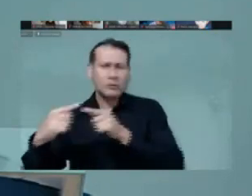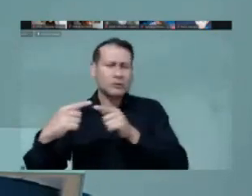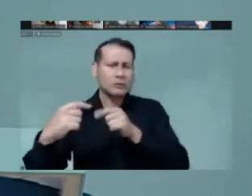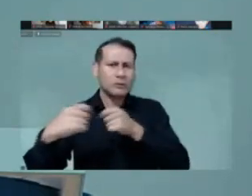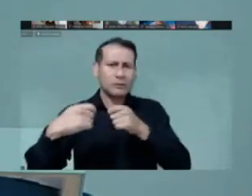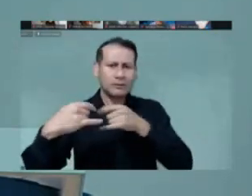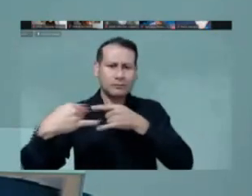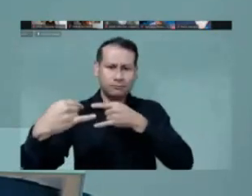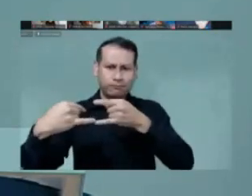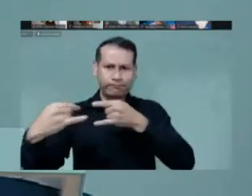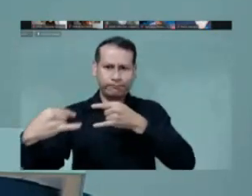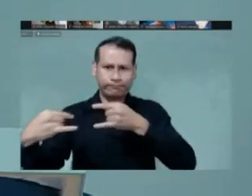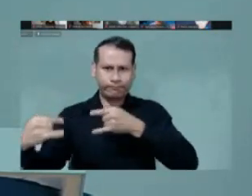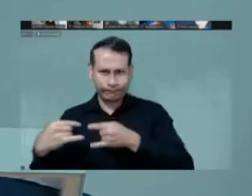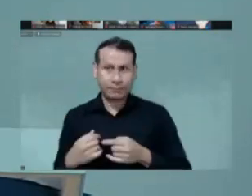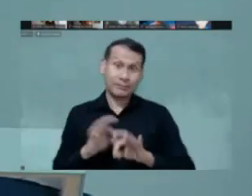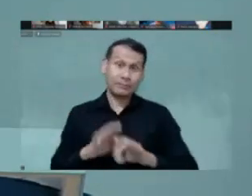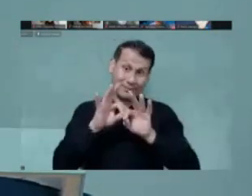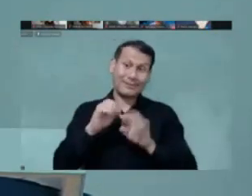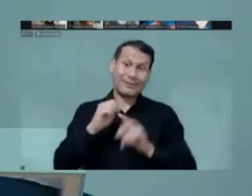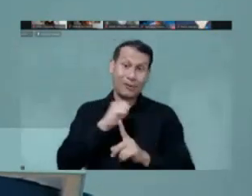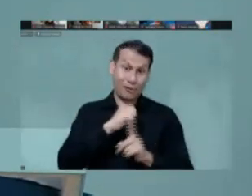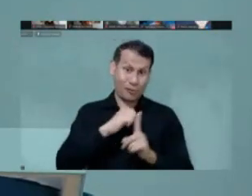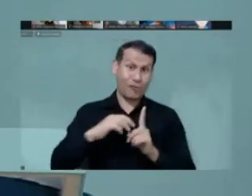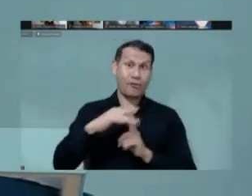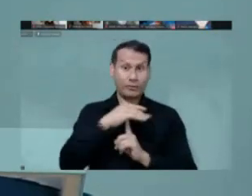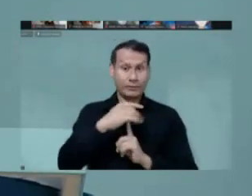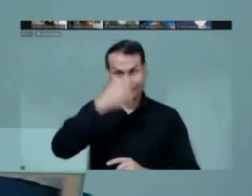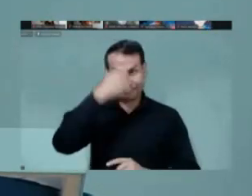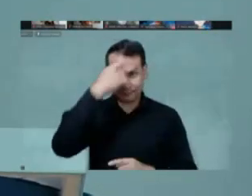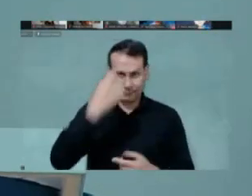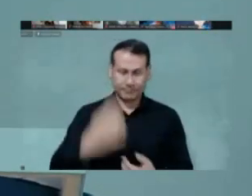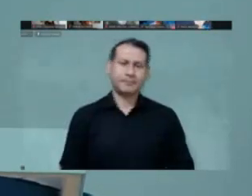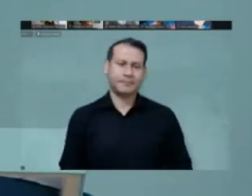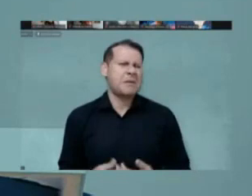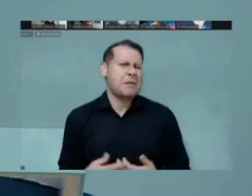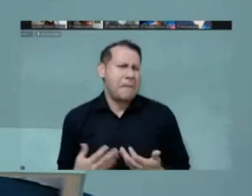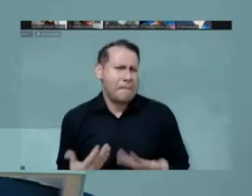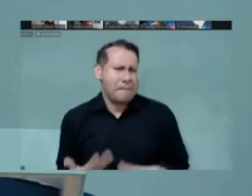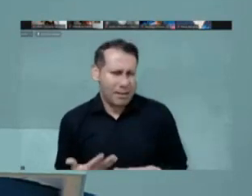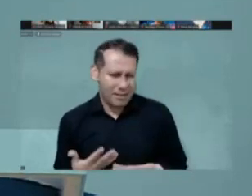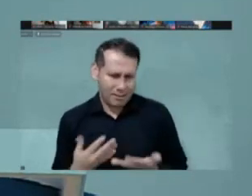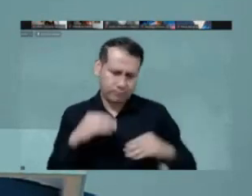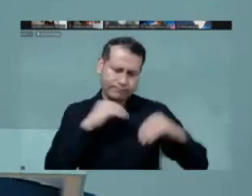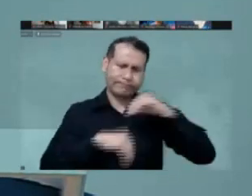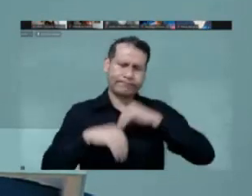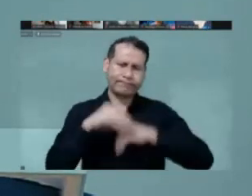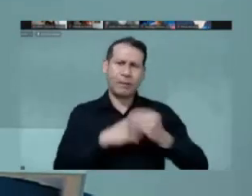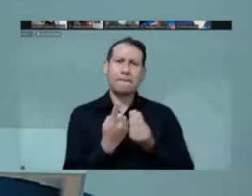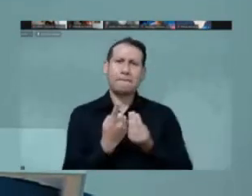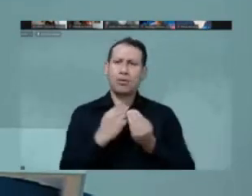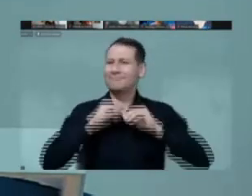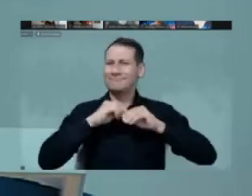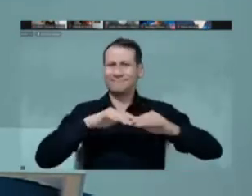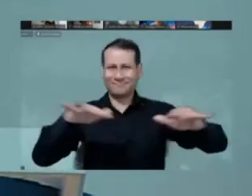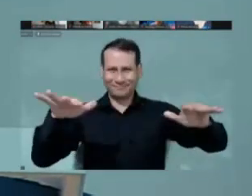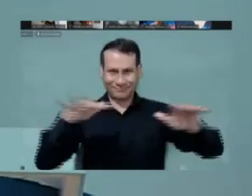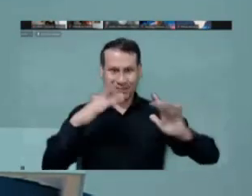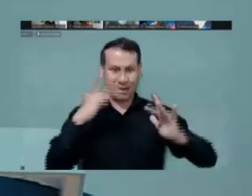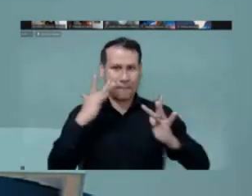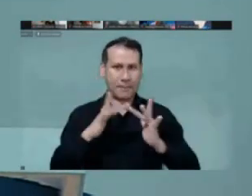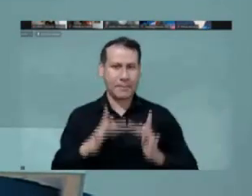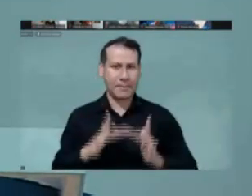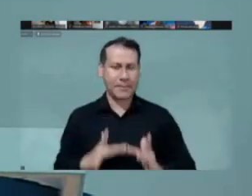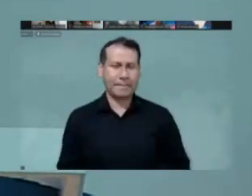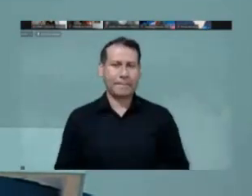it's important to have everything in context, so that you can formulate the suitable public policy. Now, you have